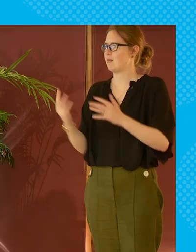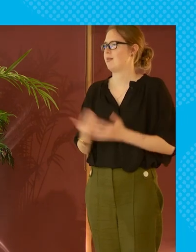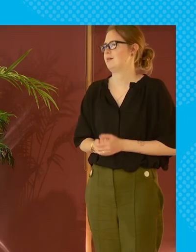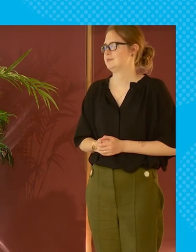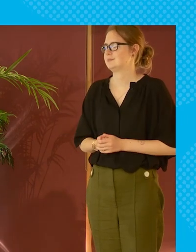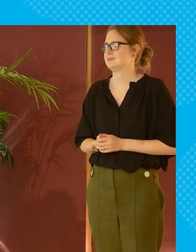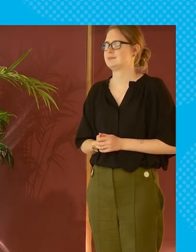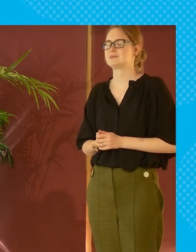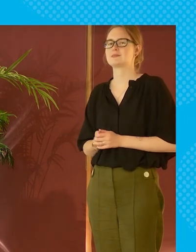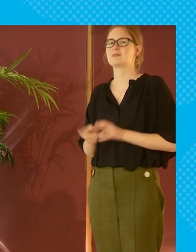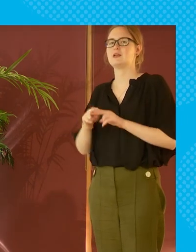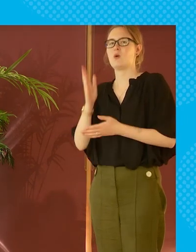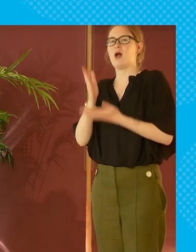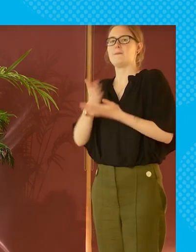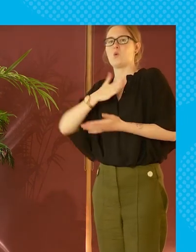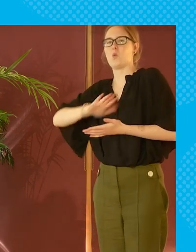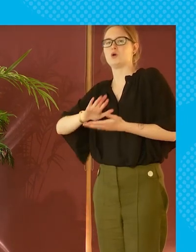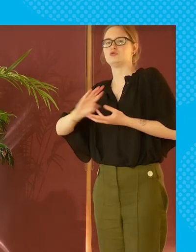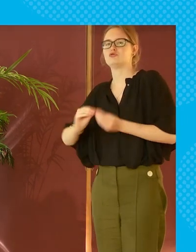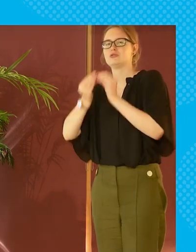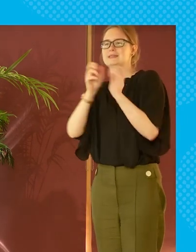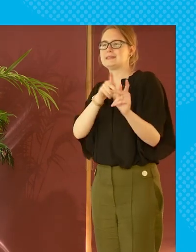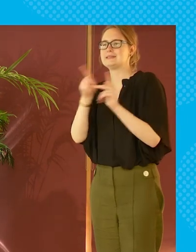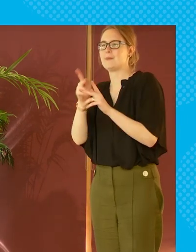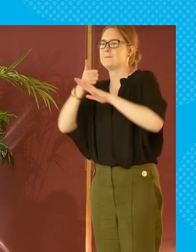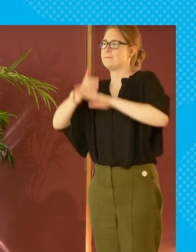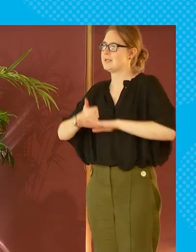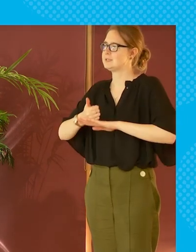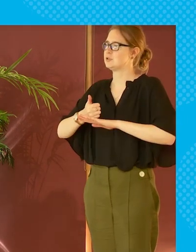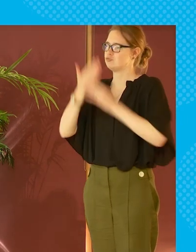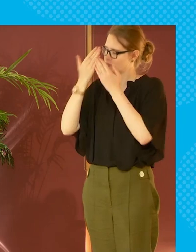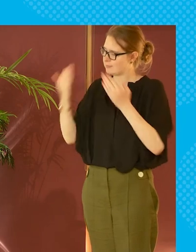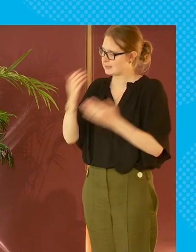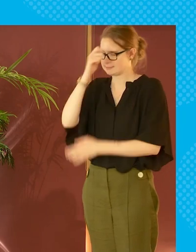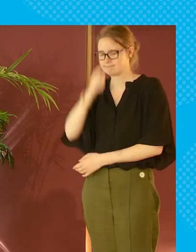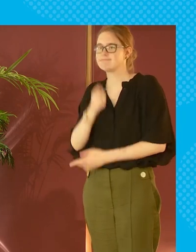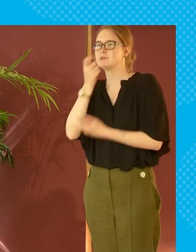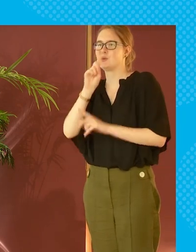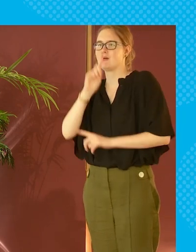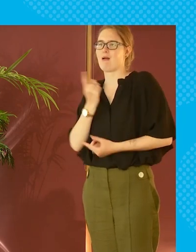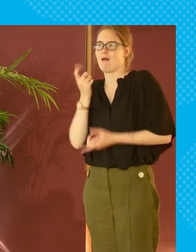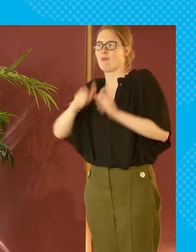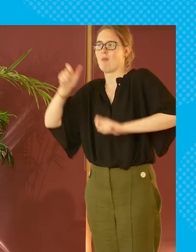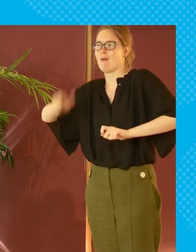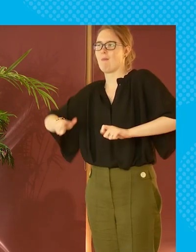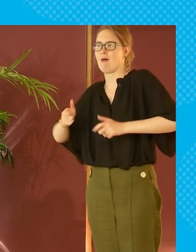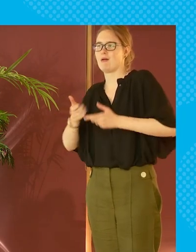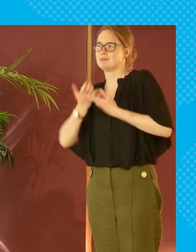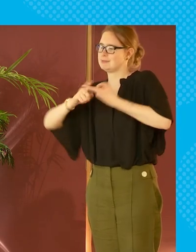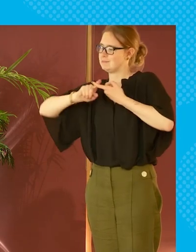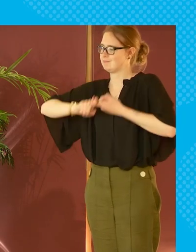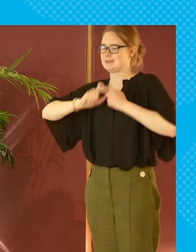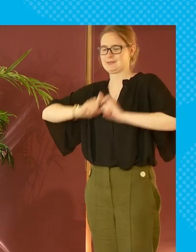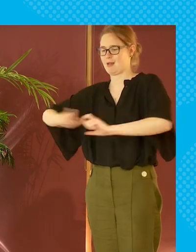you know because if we truly are wanting to build a system based on dignity and respect we cannot have people